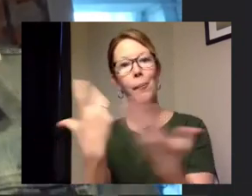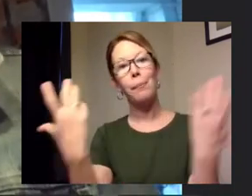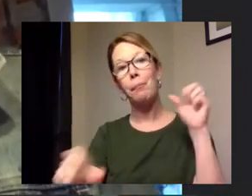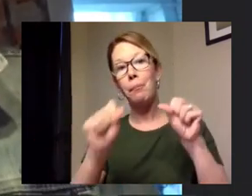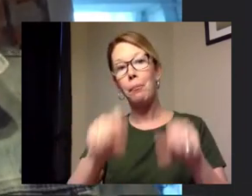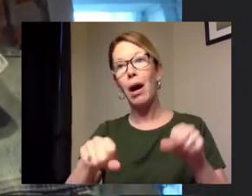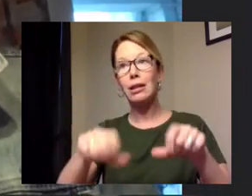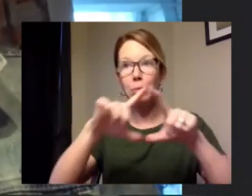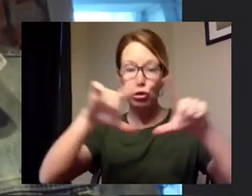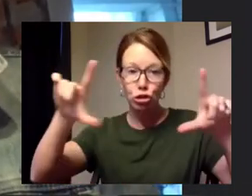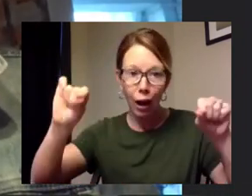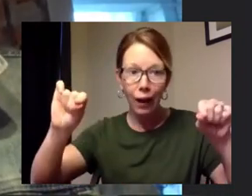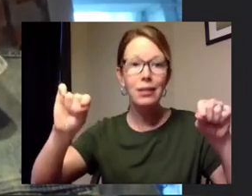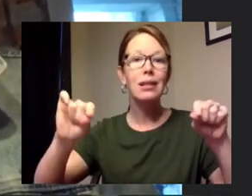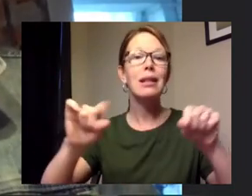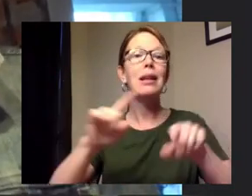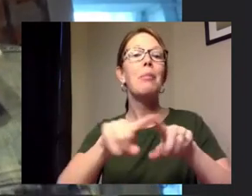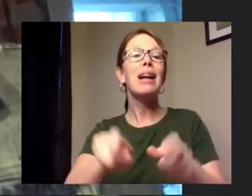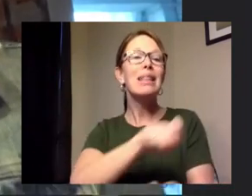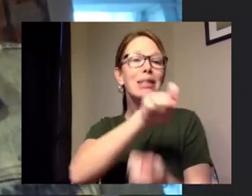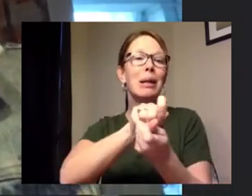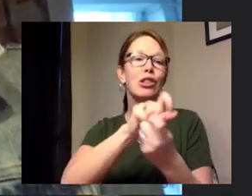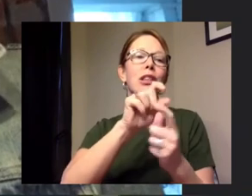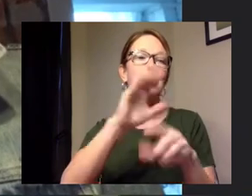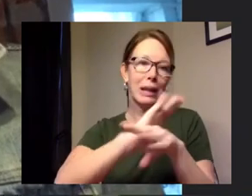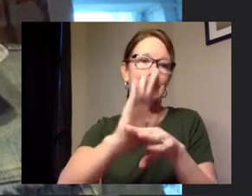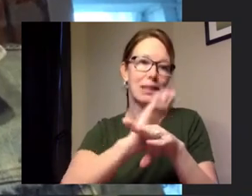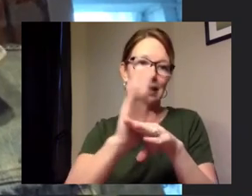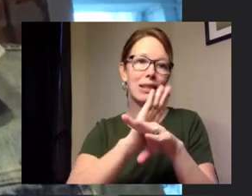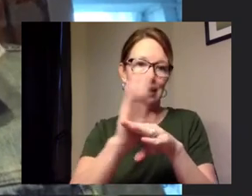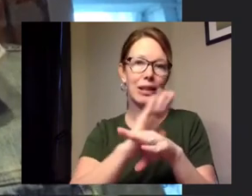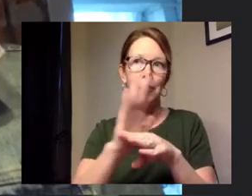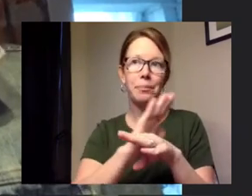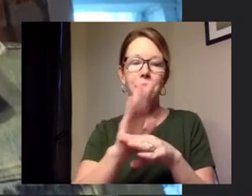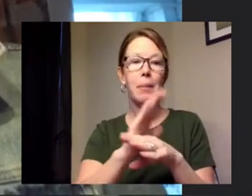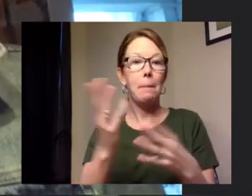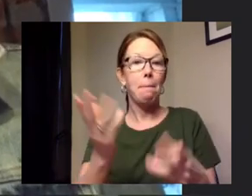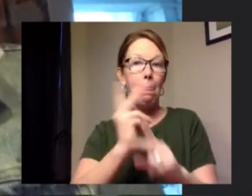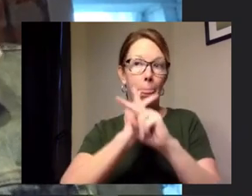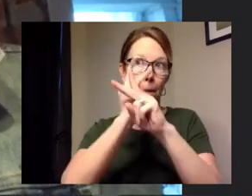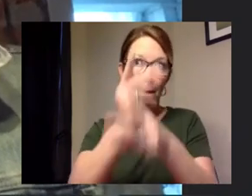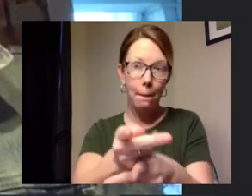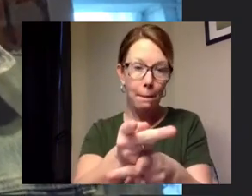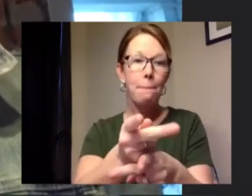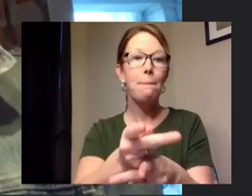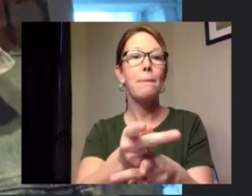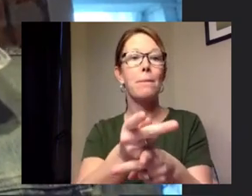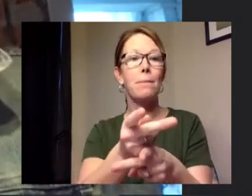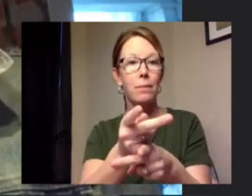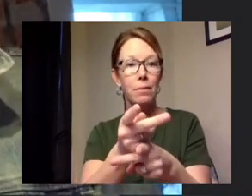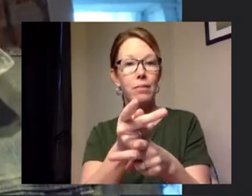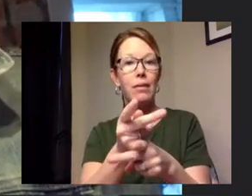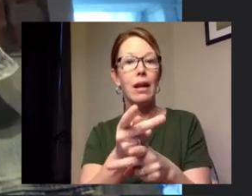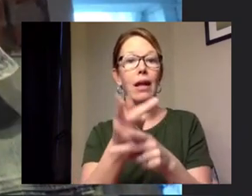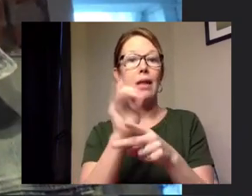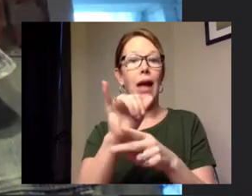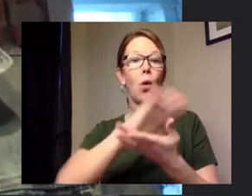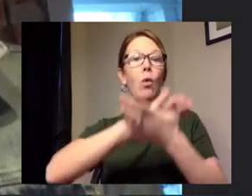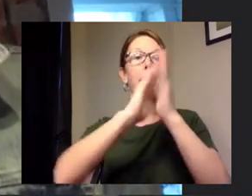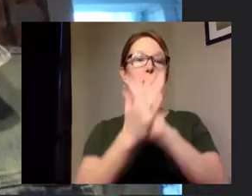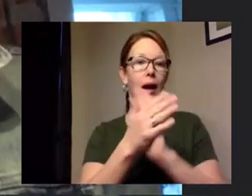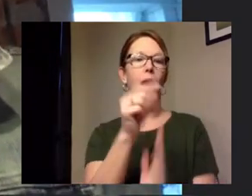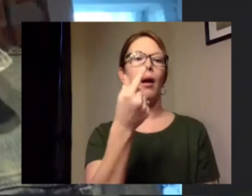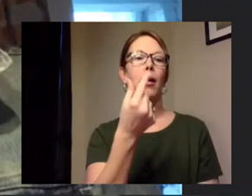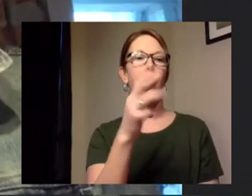but specifically for businesses there there are loans that will actually turn into grants